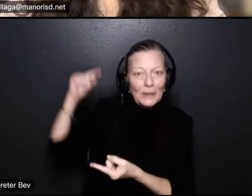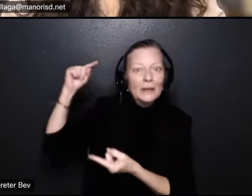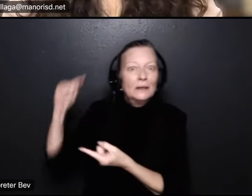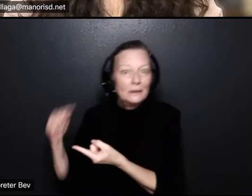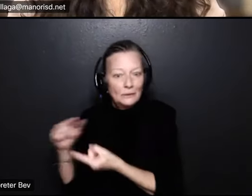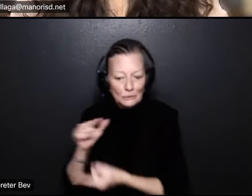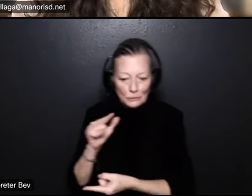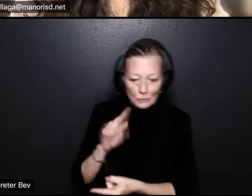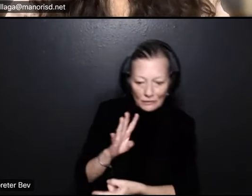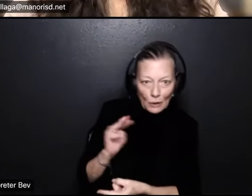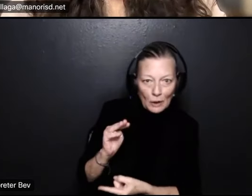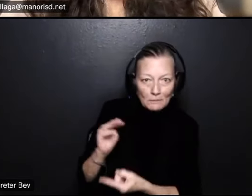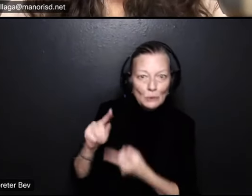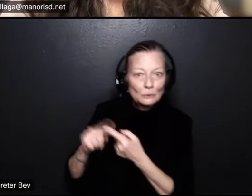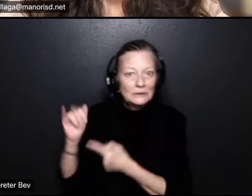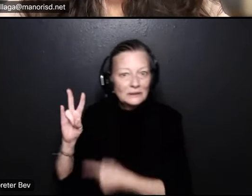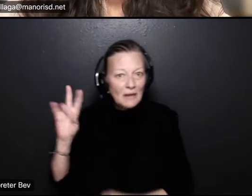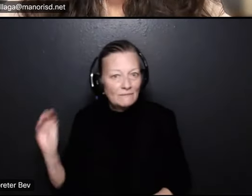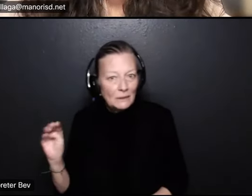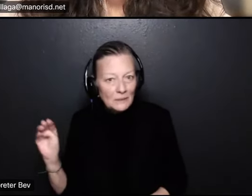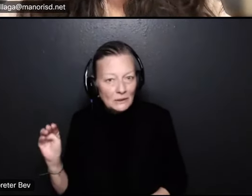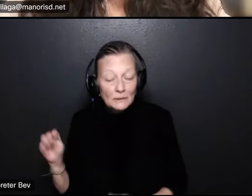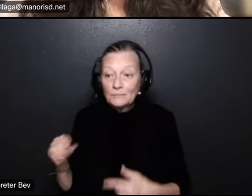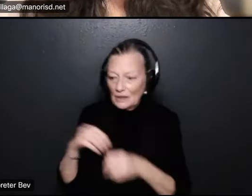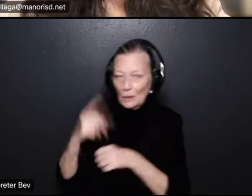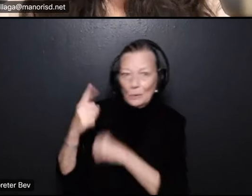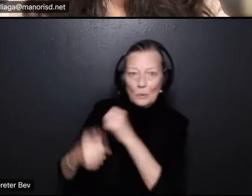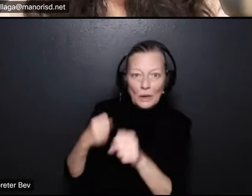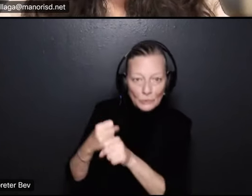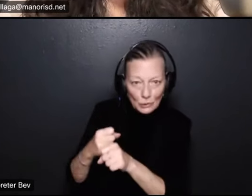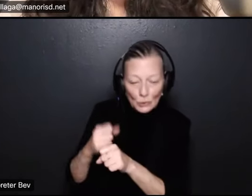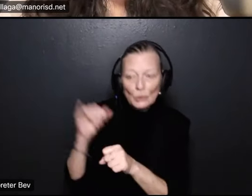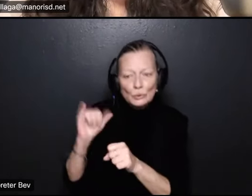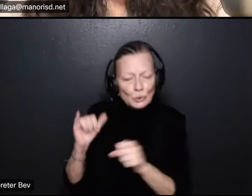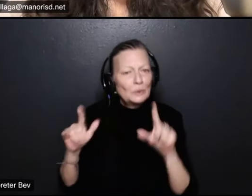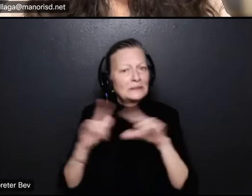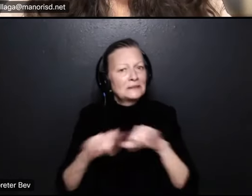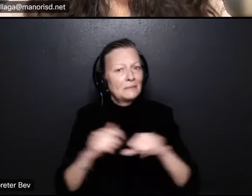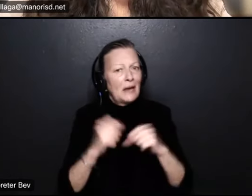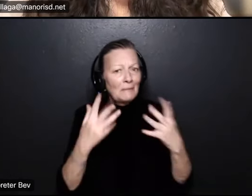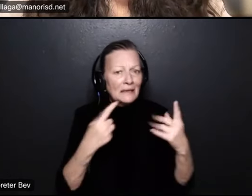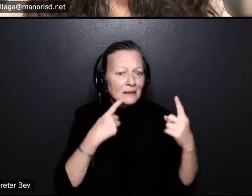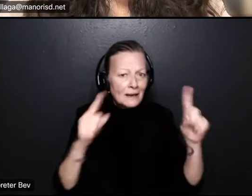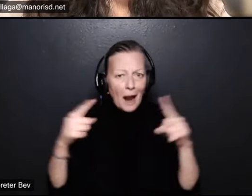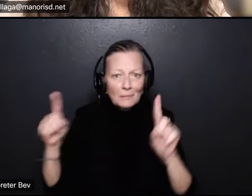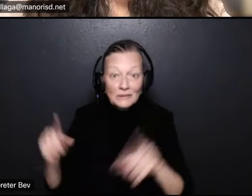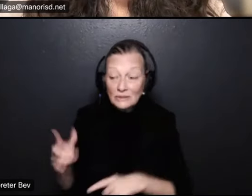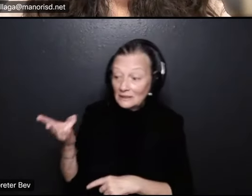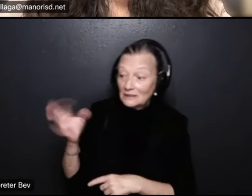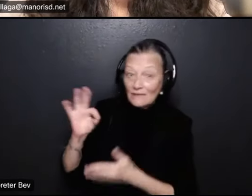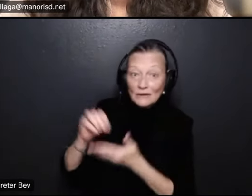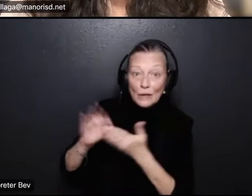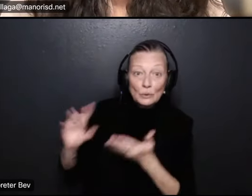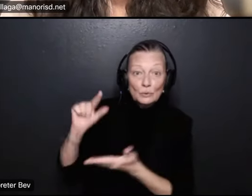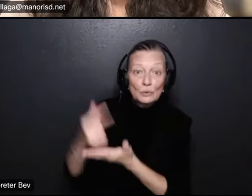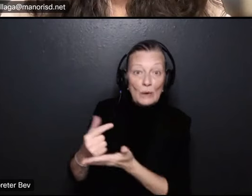and even with that that you look at all the accomplishments that have taken place everywhere from 79 students who are graduating with